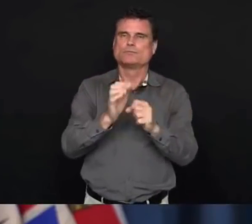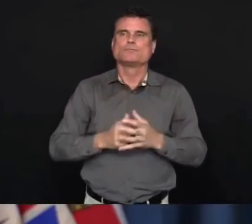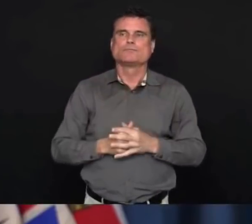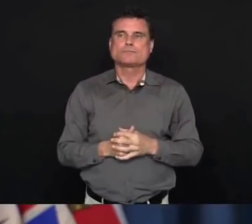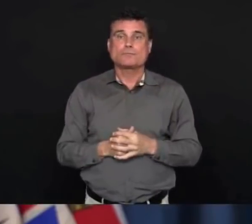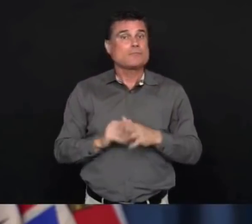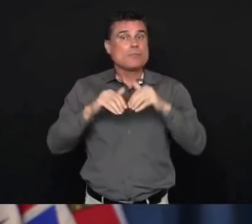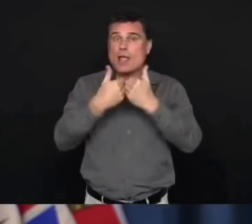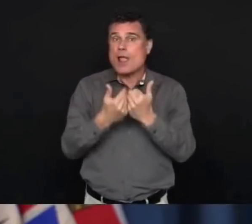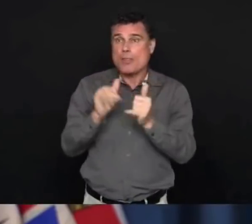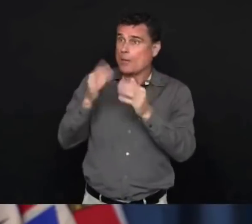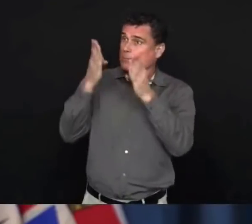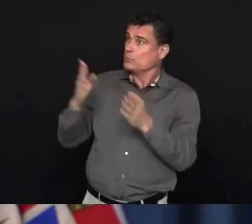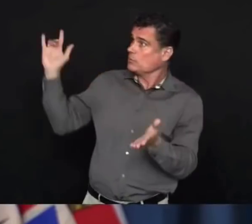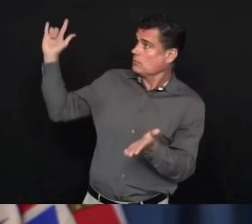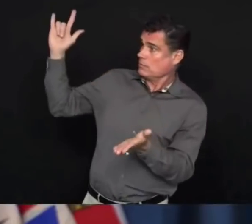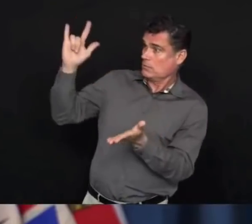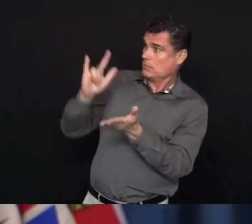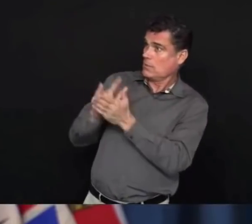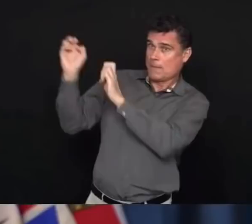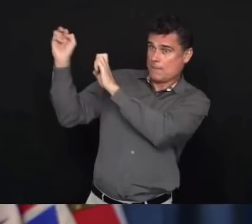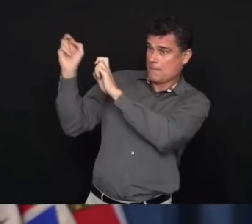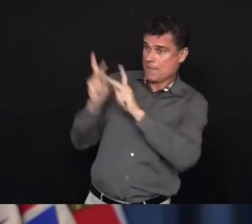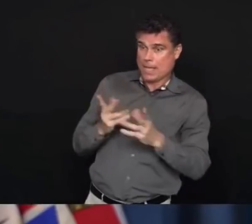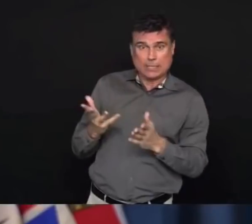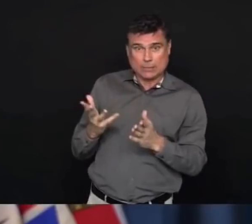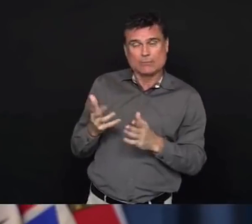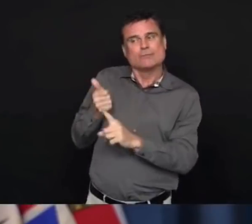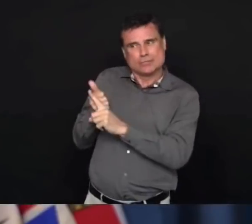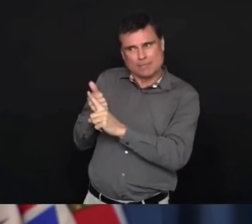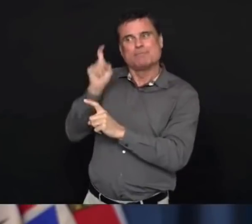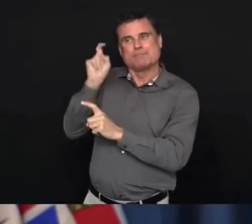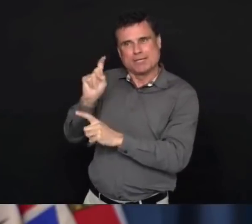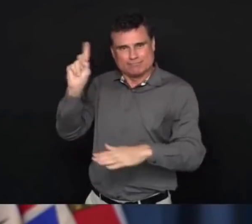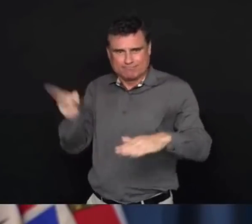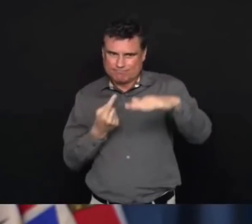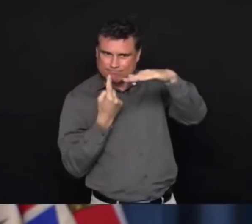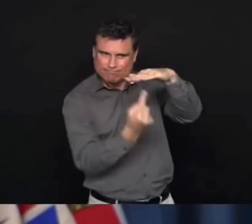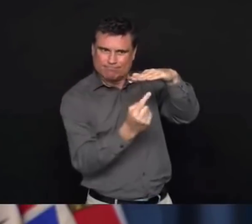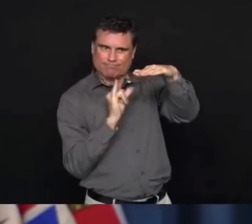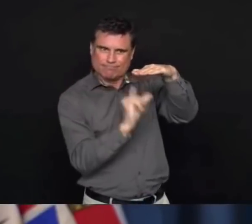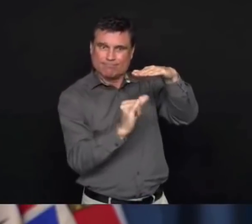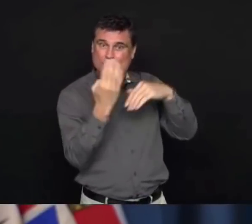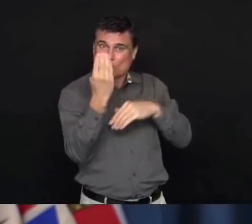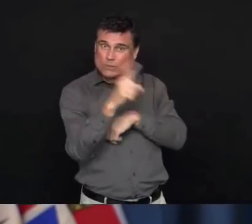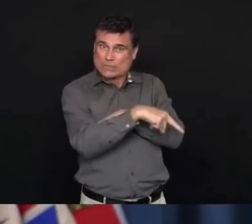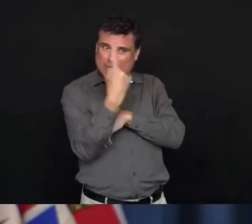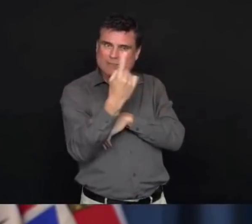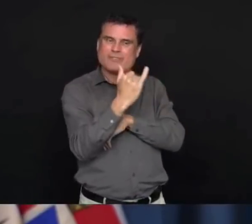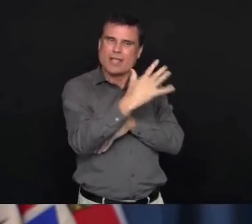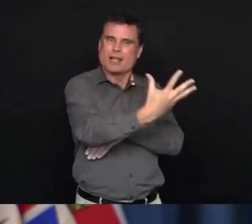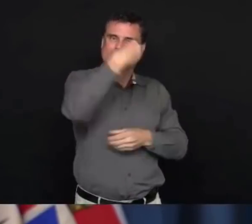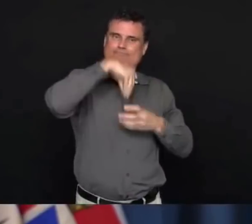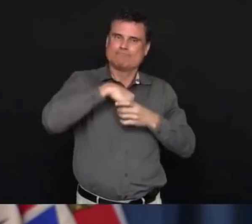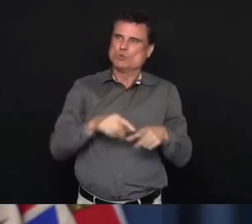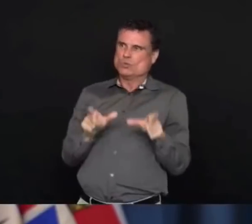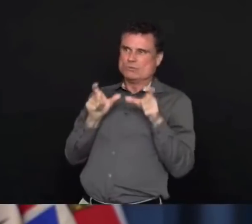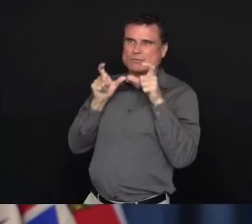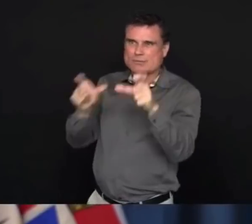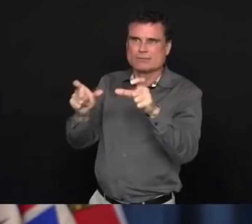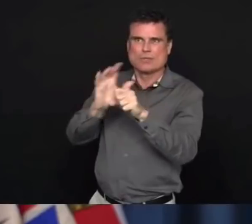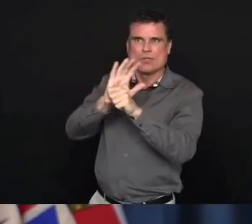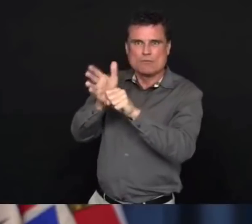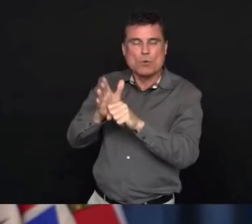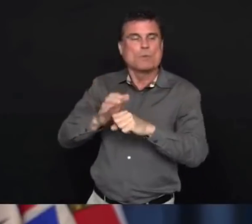So the piece that we are adding, you would have heard today, is ensuring that everybody who comes back has an approved self